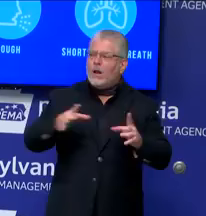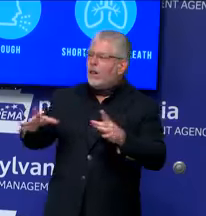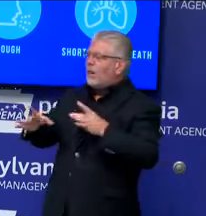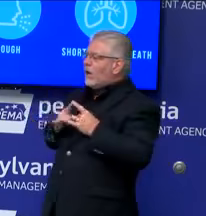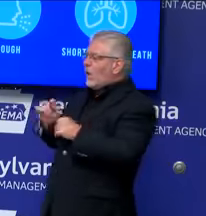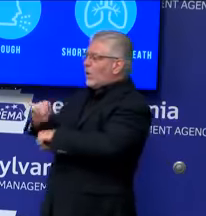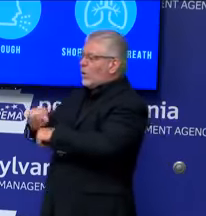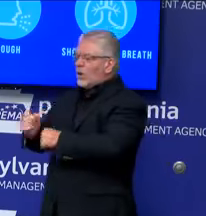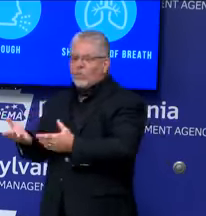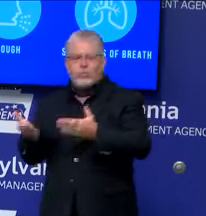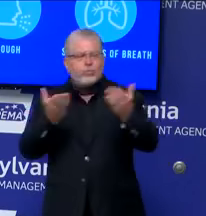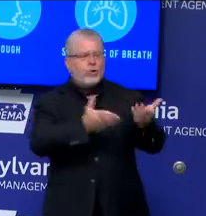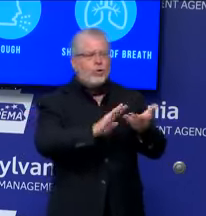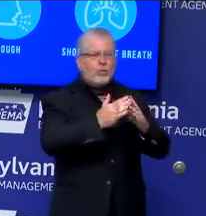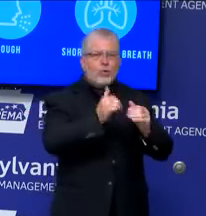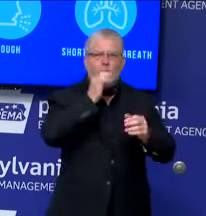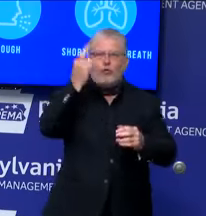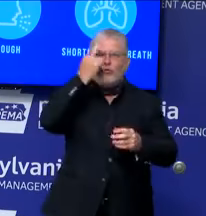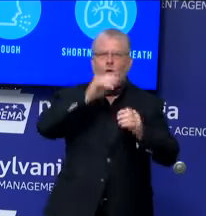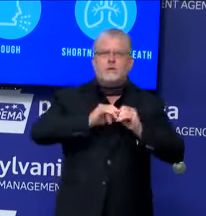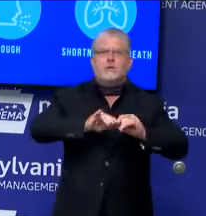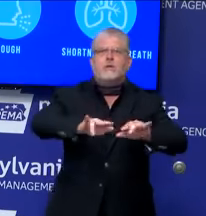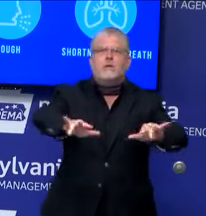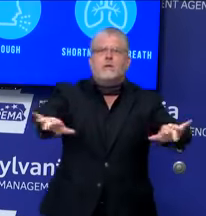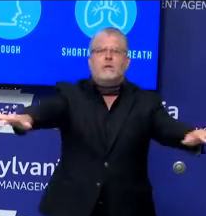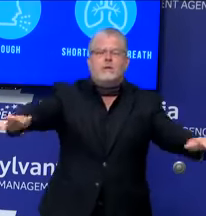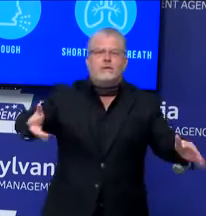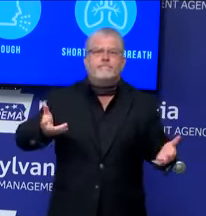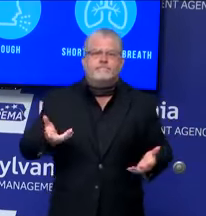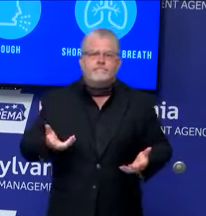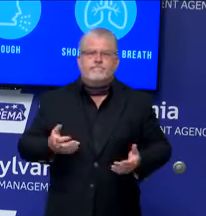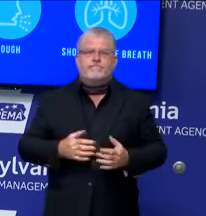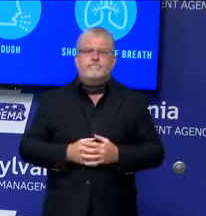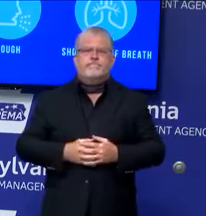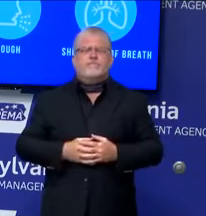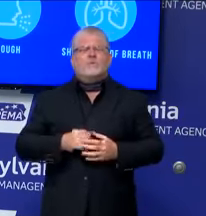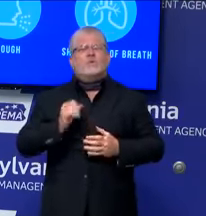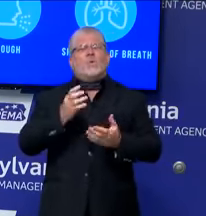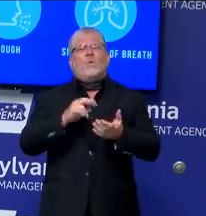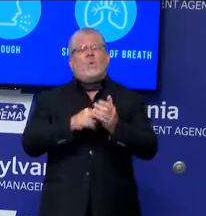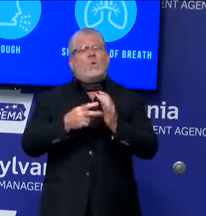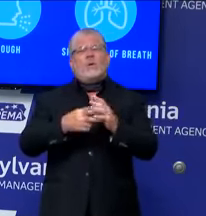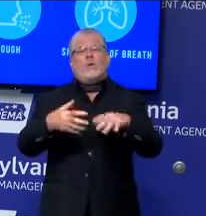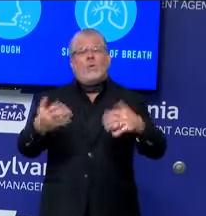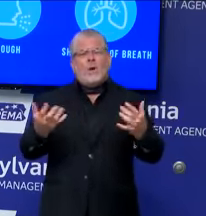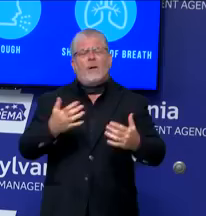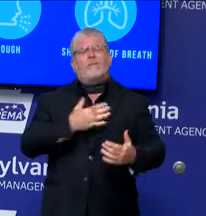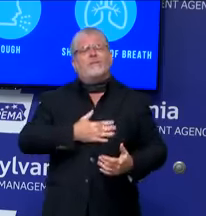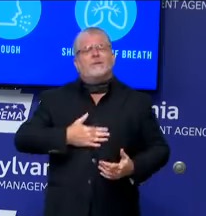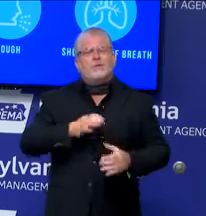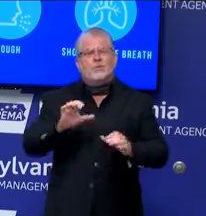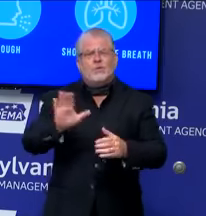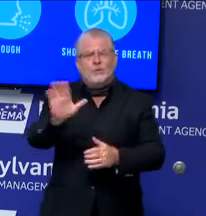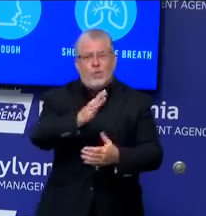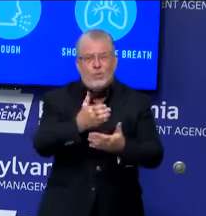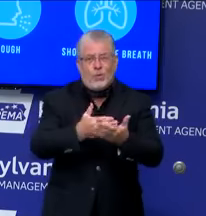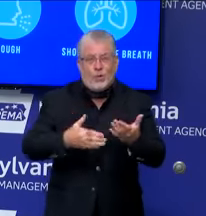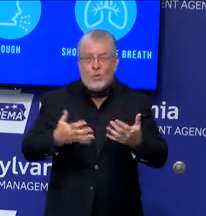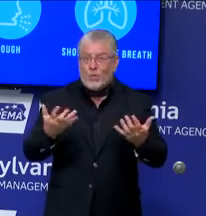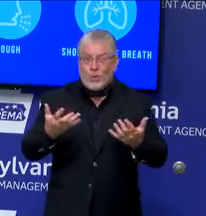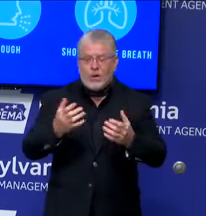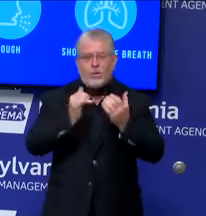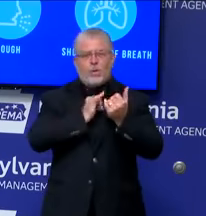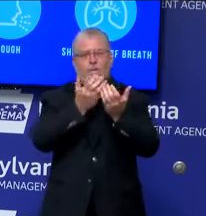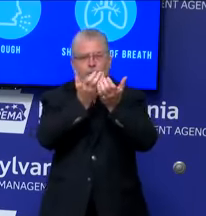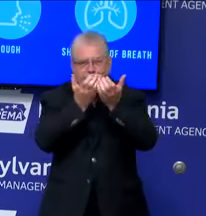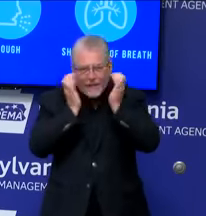So, please, do your part. Wear a mask. Please comply with the governor's orders